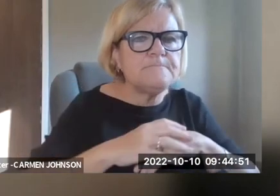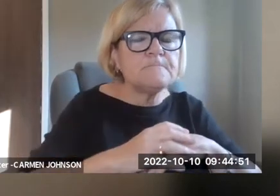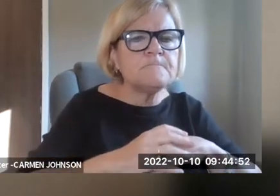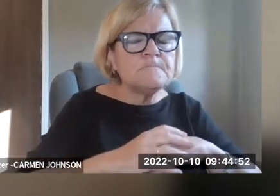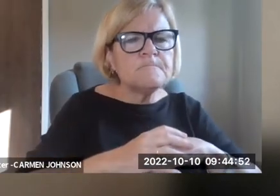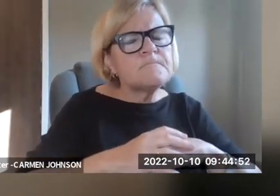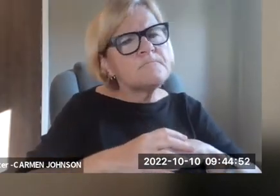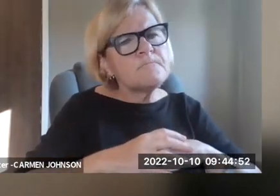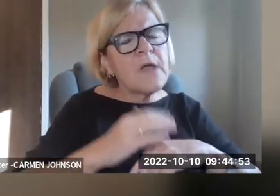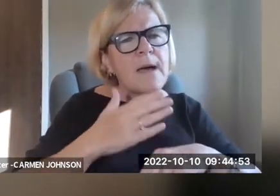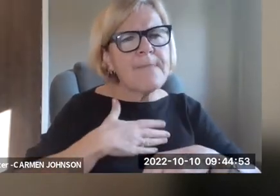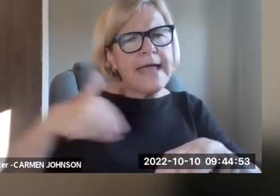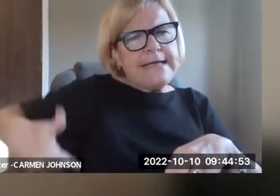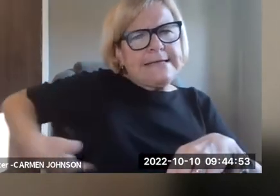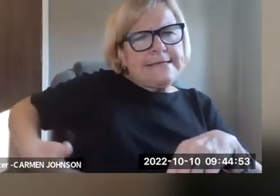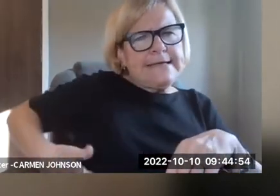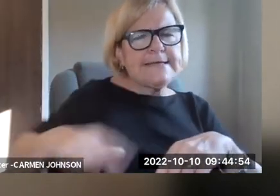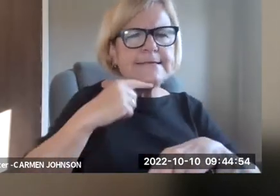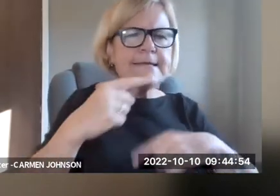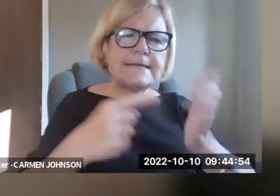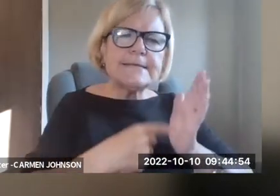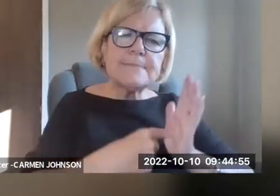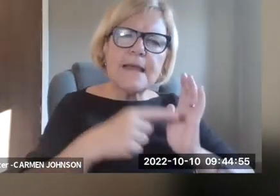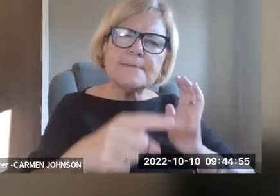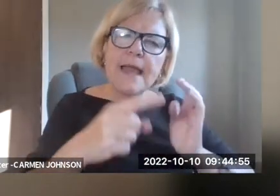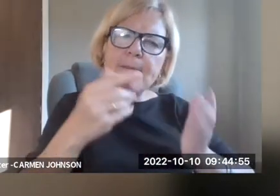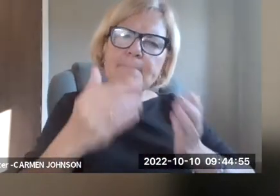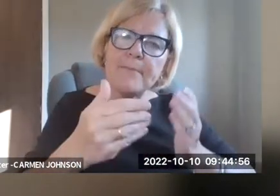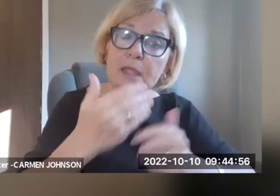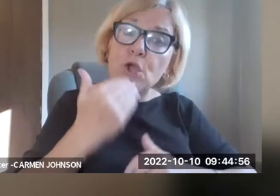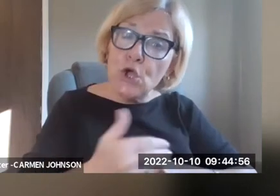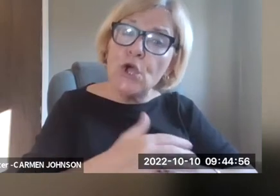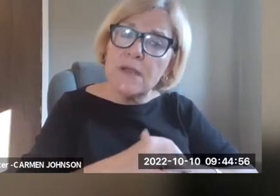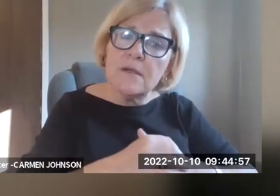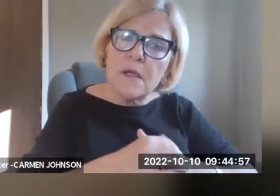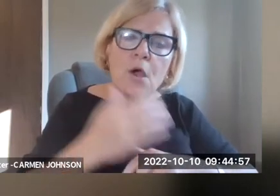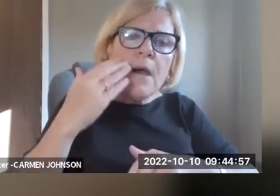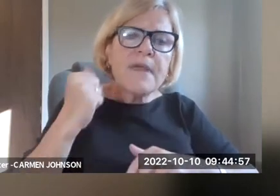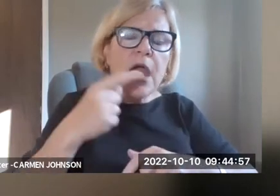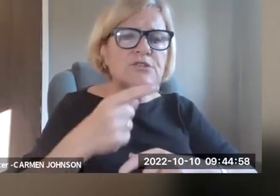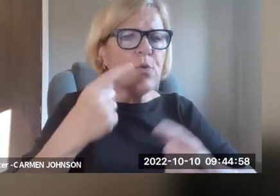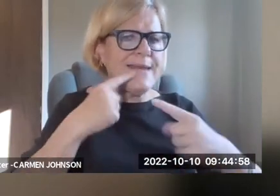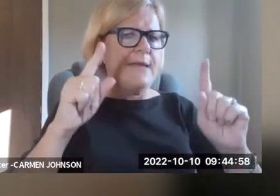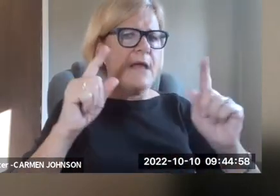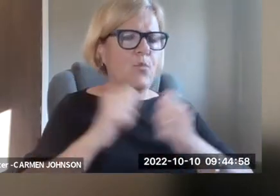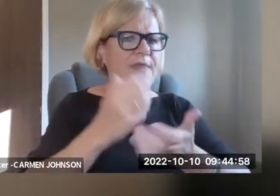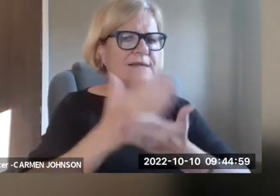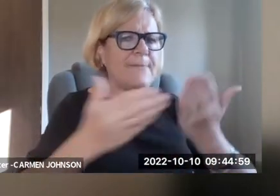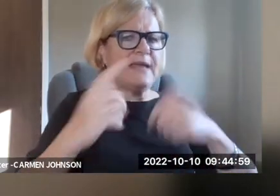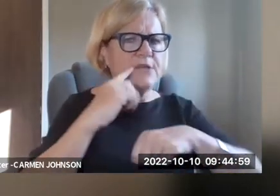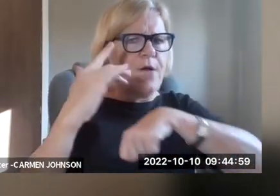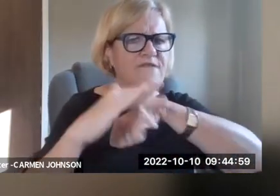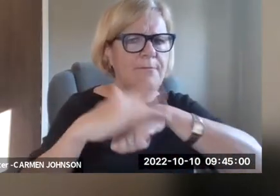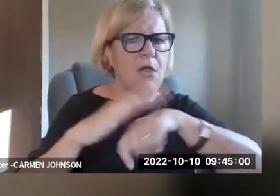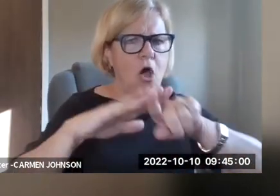the question is, how has that impacted disabled folks behind bars? And my instinct is that sometimes that